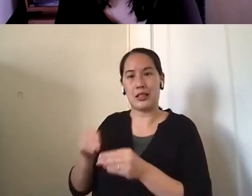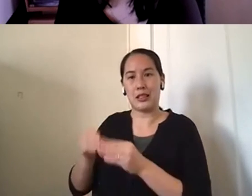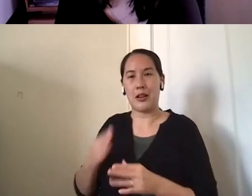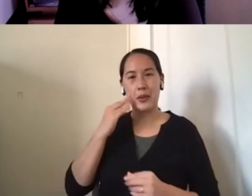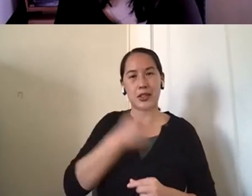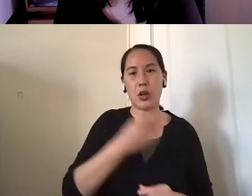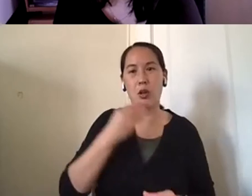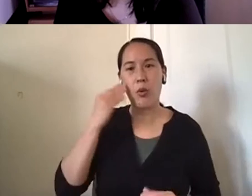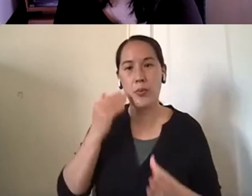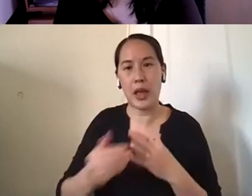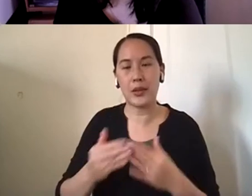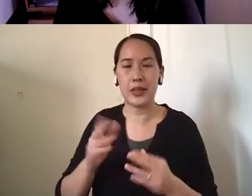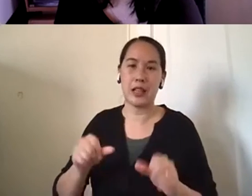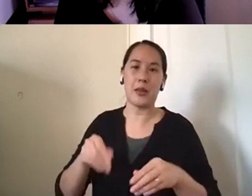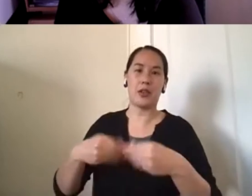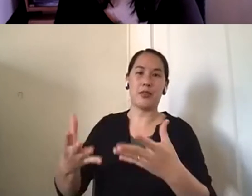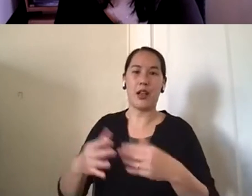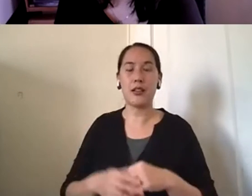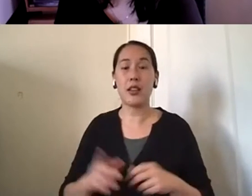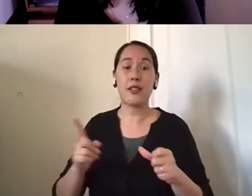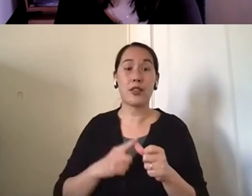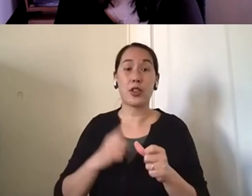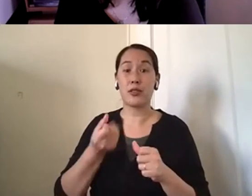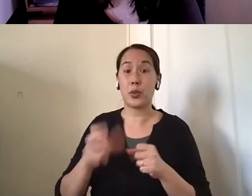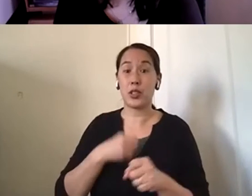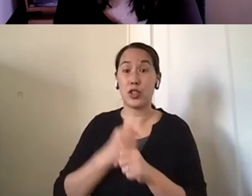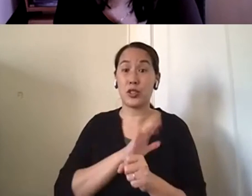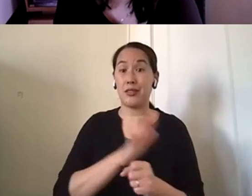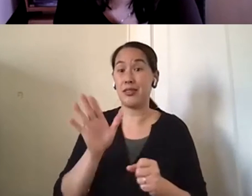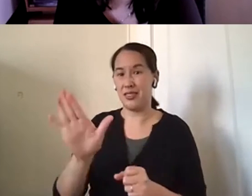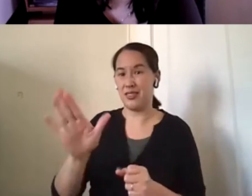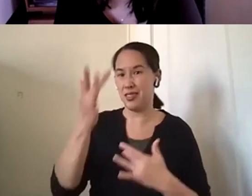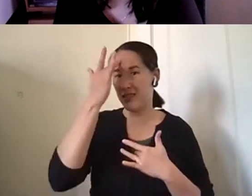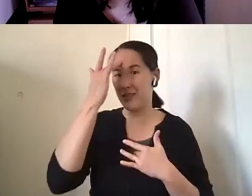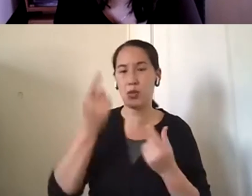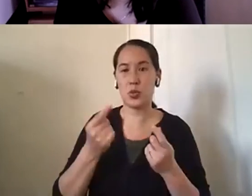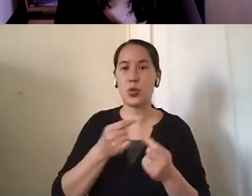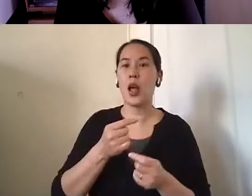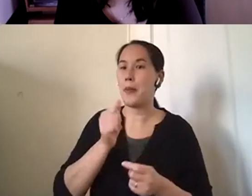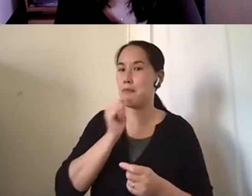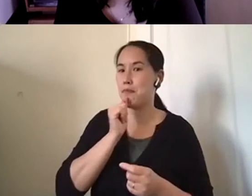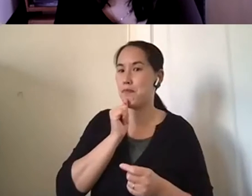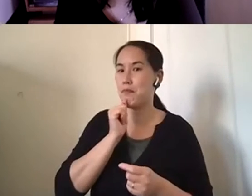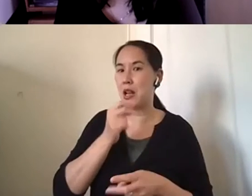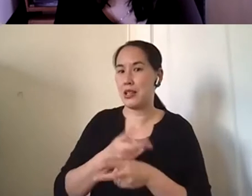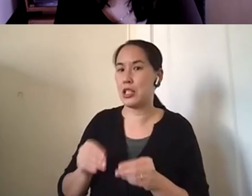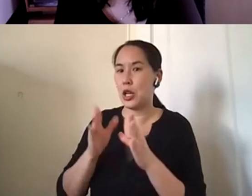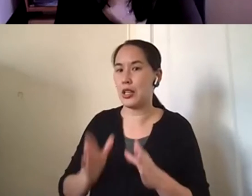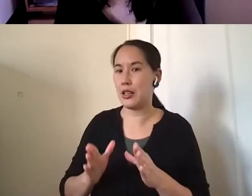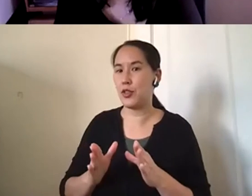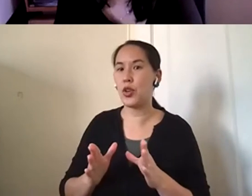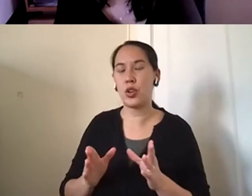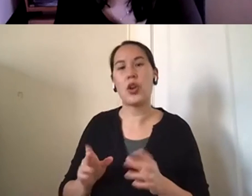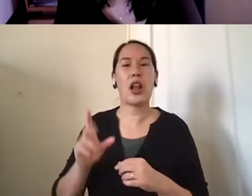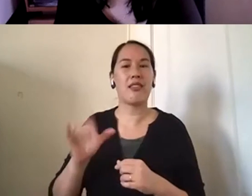Um, during the first few years of his illness, um, she used private caregivers, that that was a much more affordable